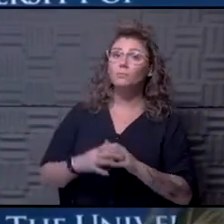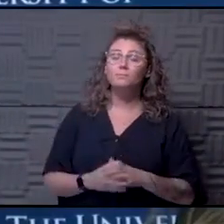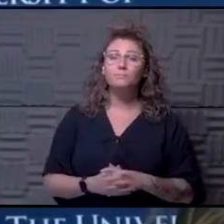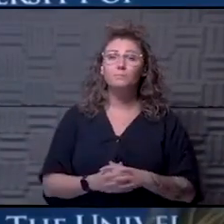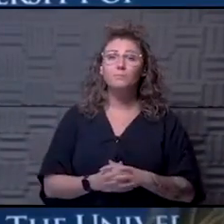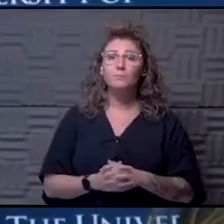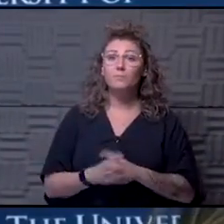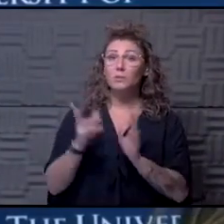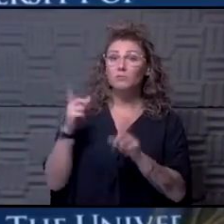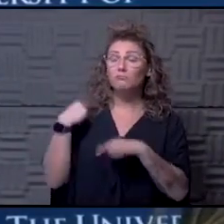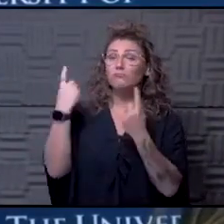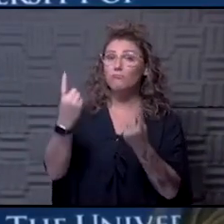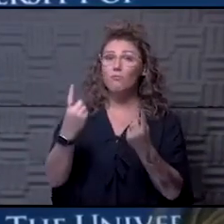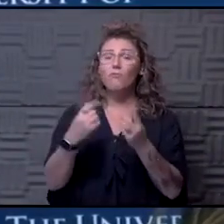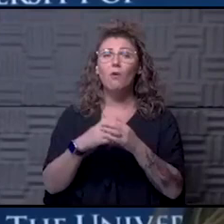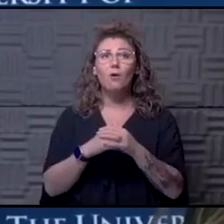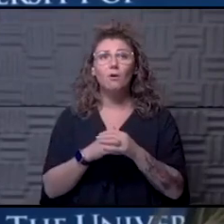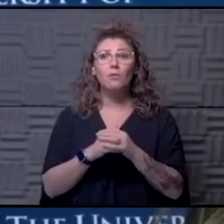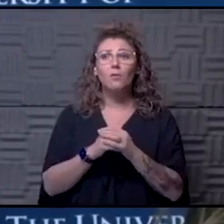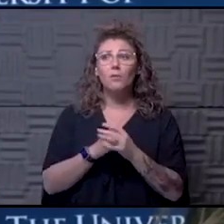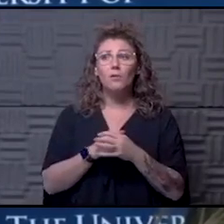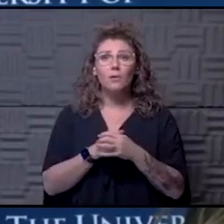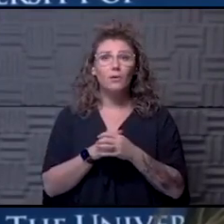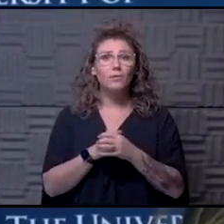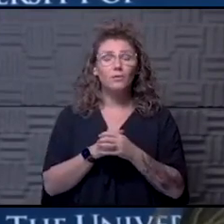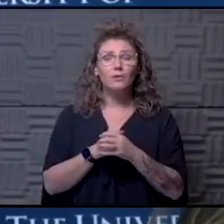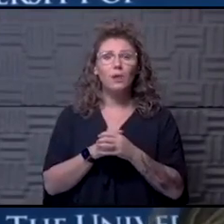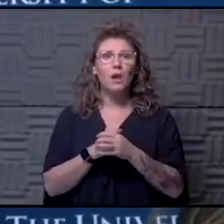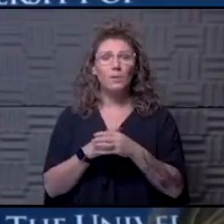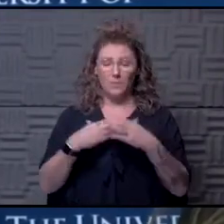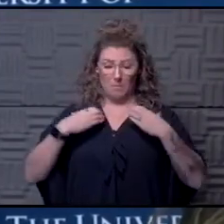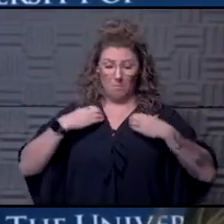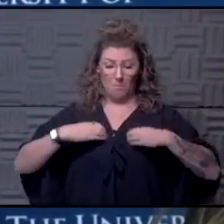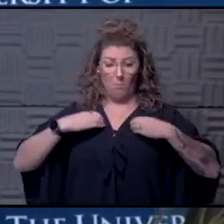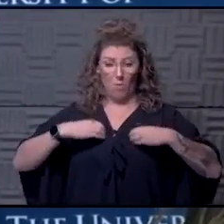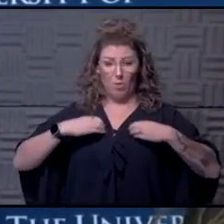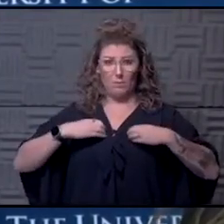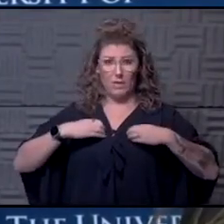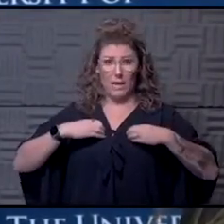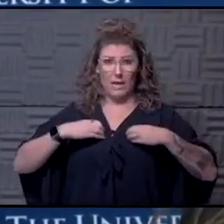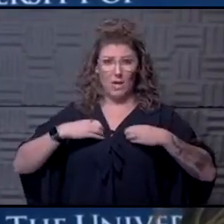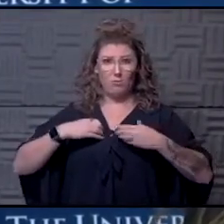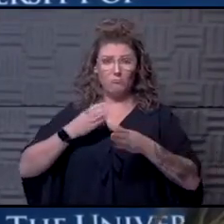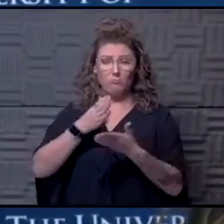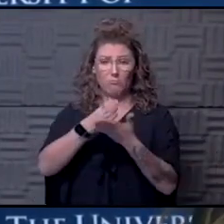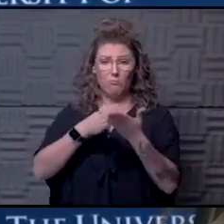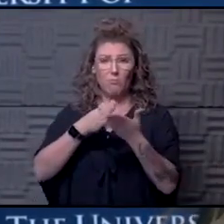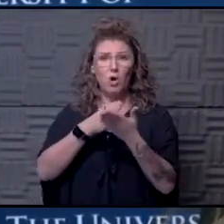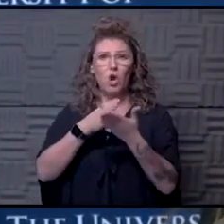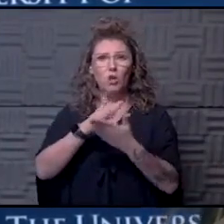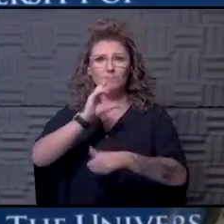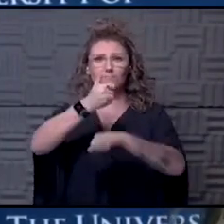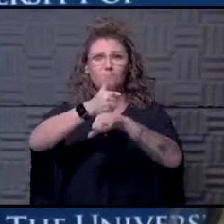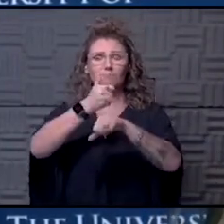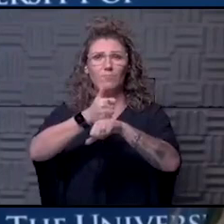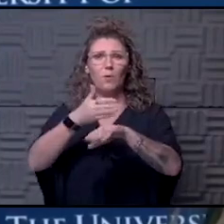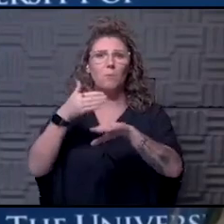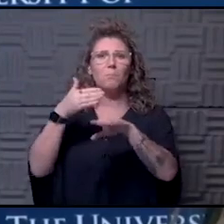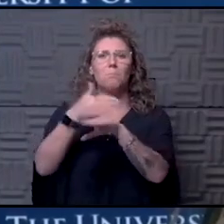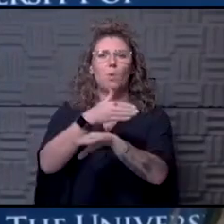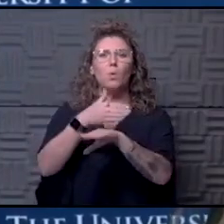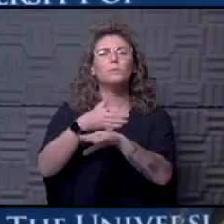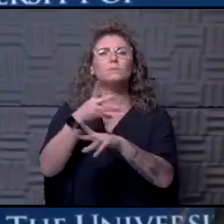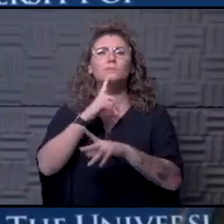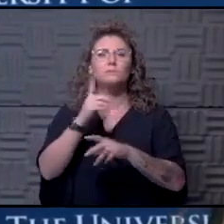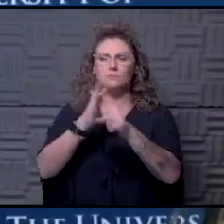So far, I think we, you know, the pulmonary side has actually established a post COVID clinic several months